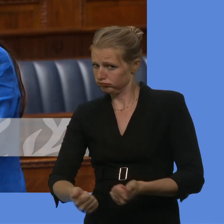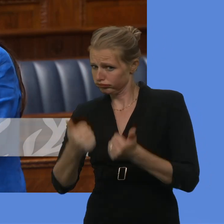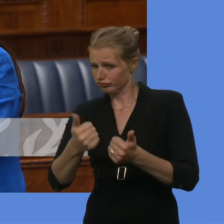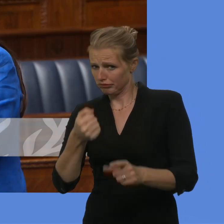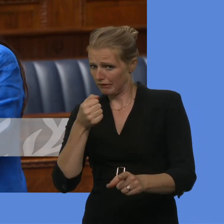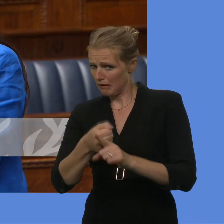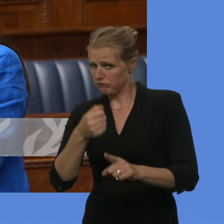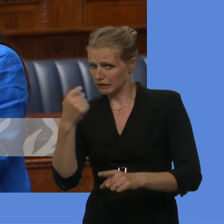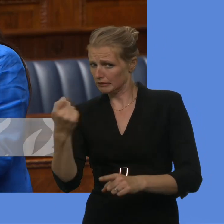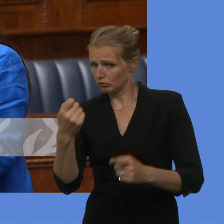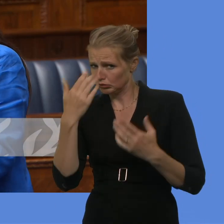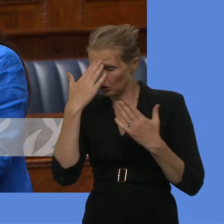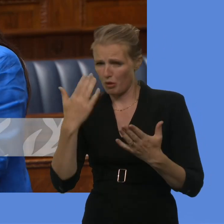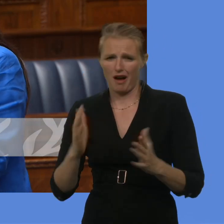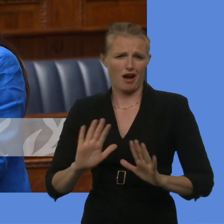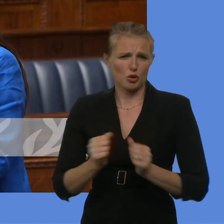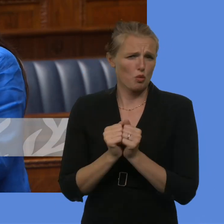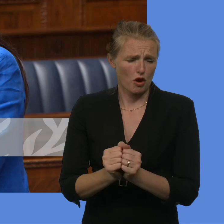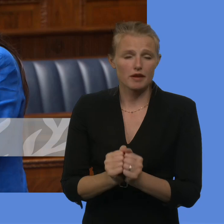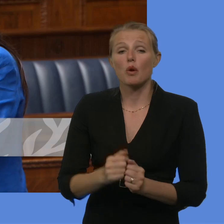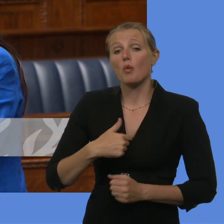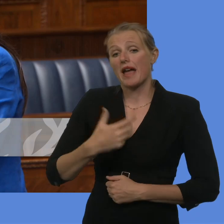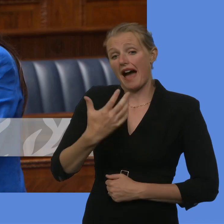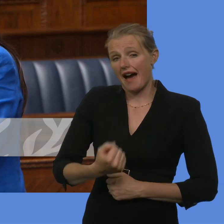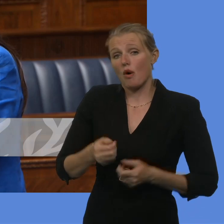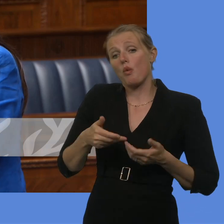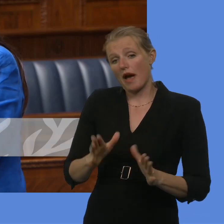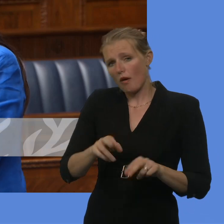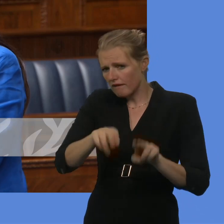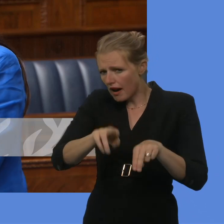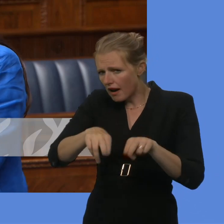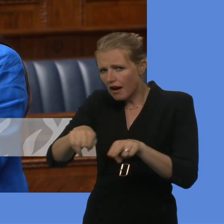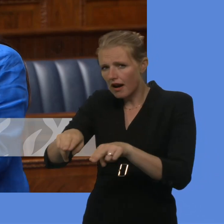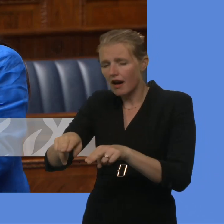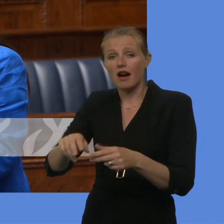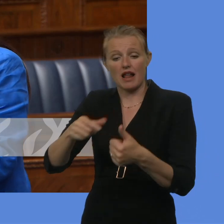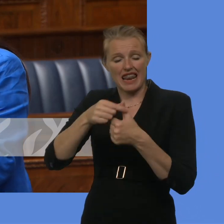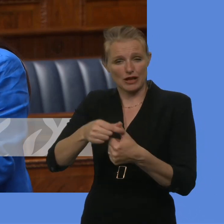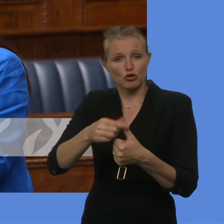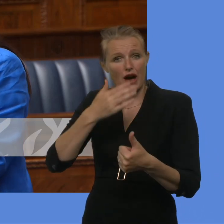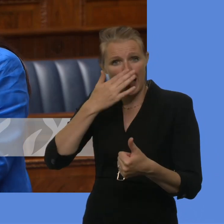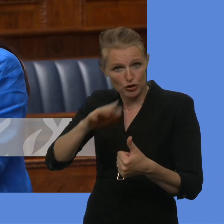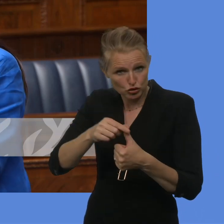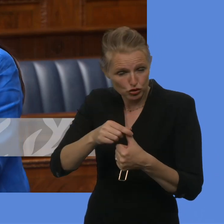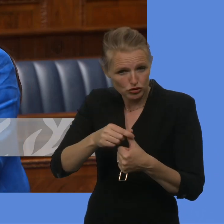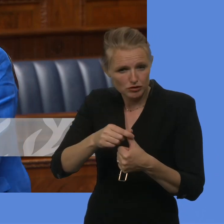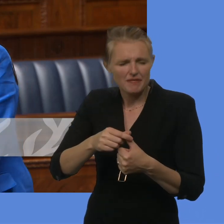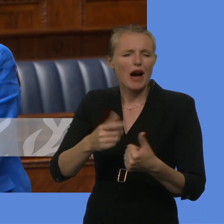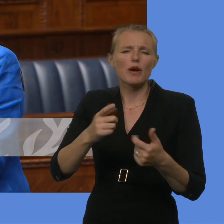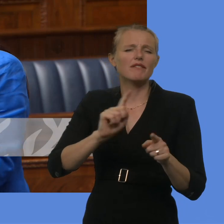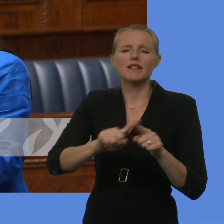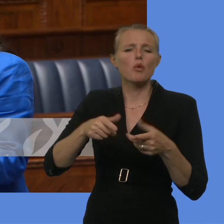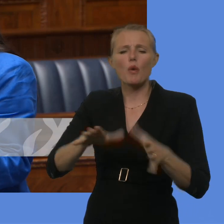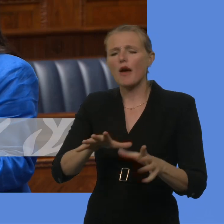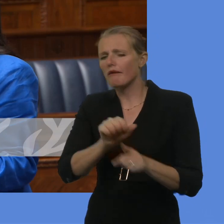they are having. So, we do set baselines around attitudes and different types of indicators initially